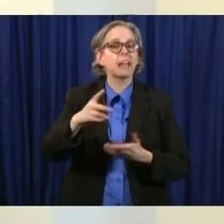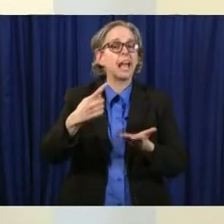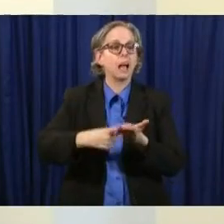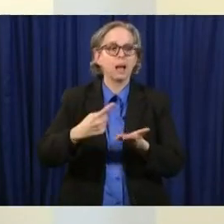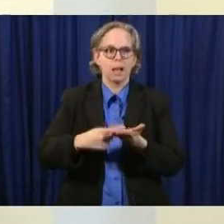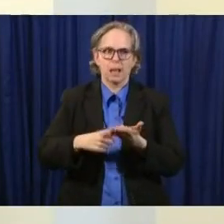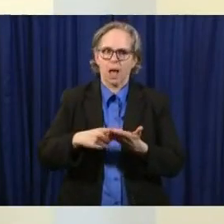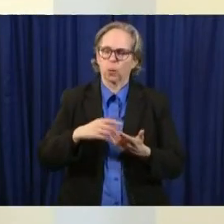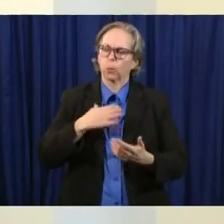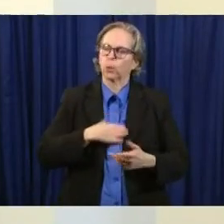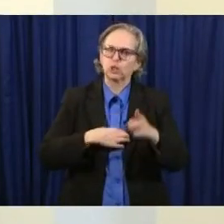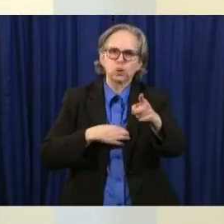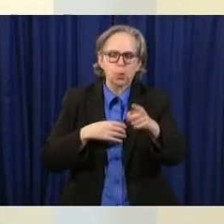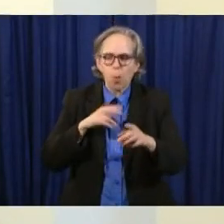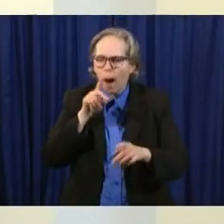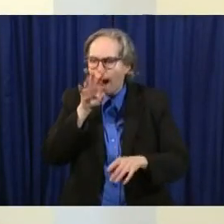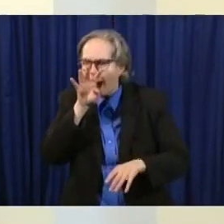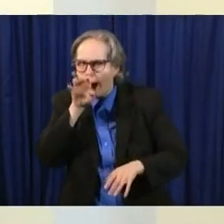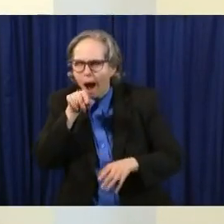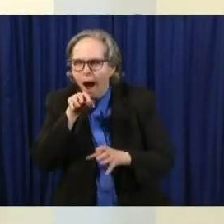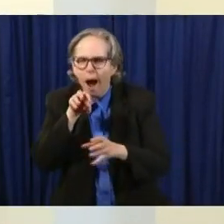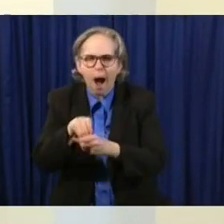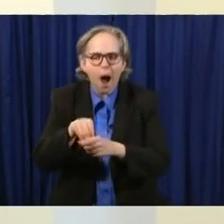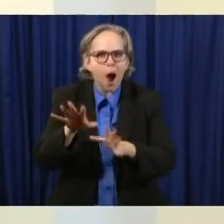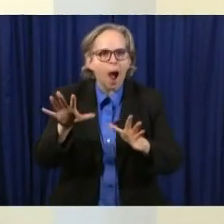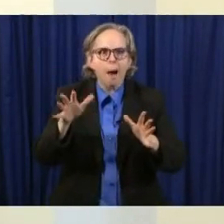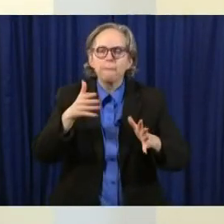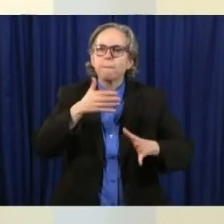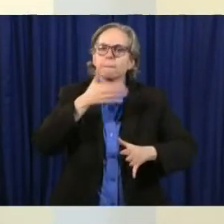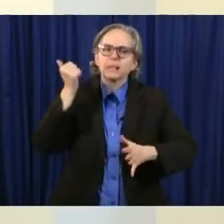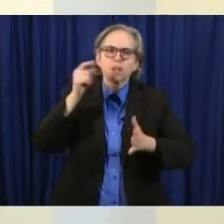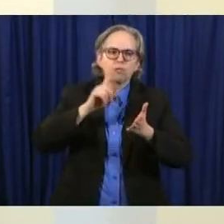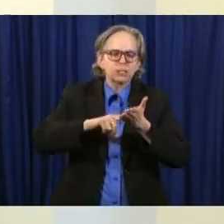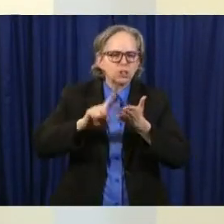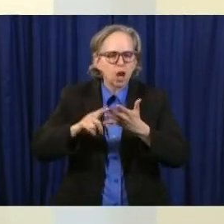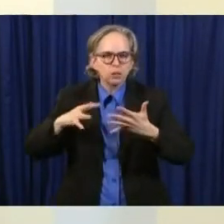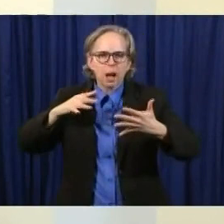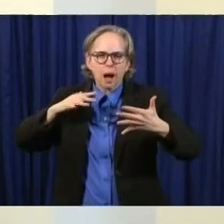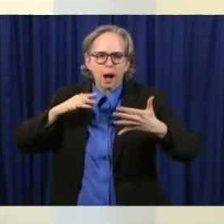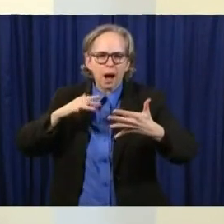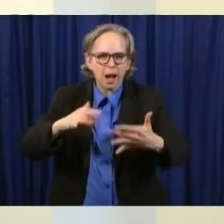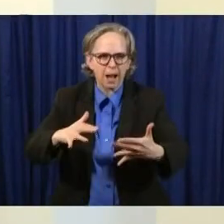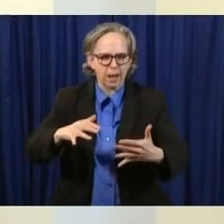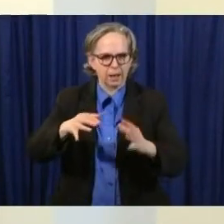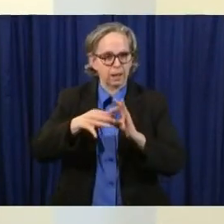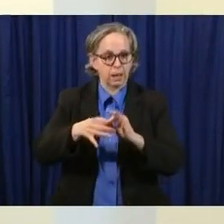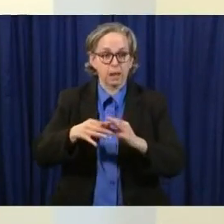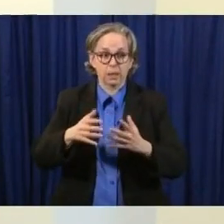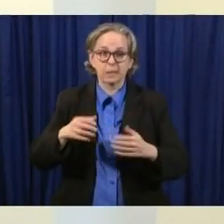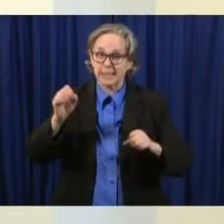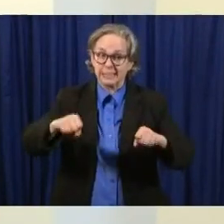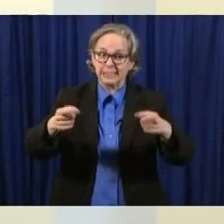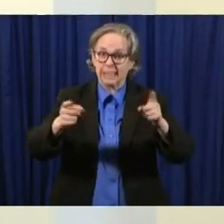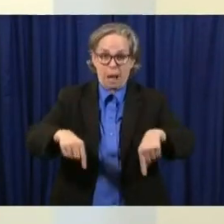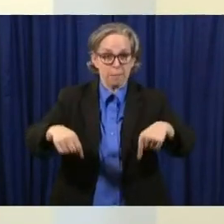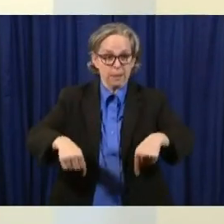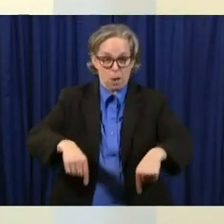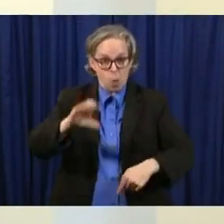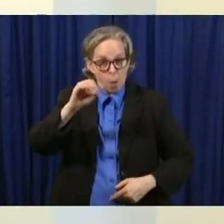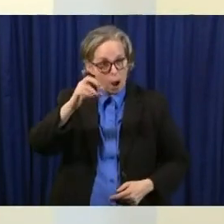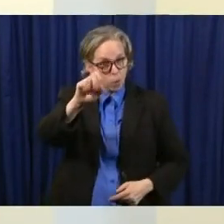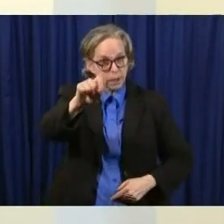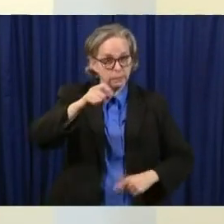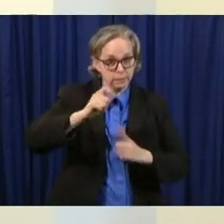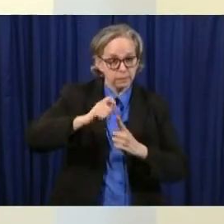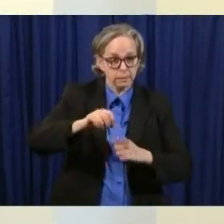talking about this we do have some innovative research going on right here in the state to get that good serologic testing but it's still an